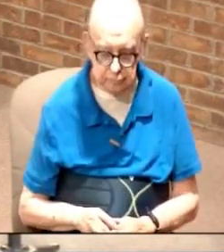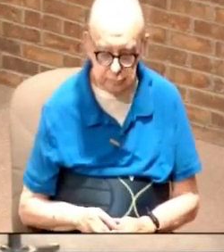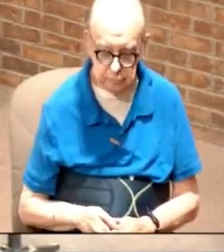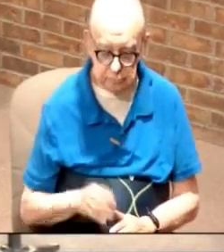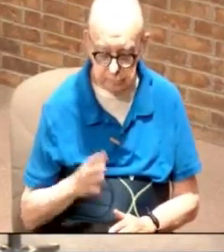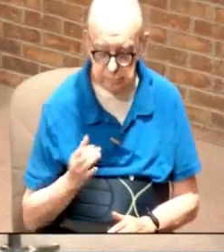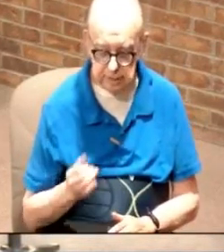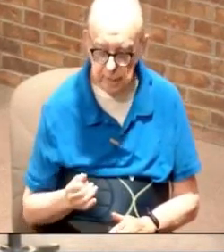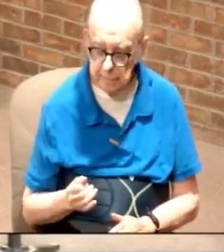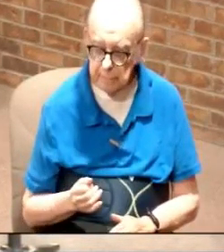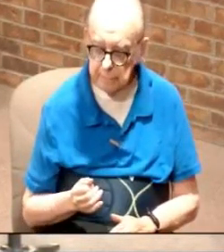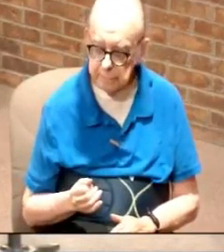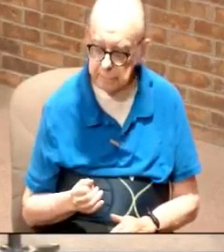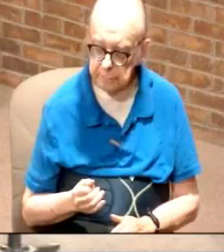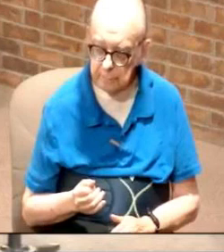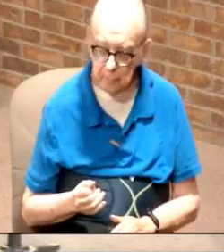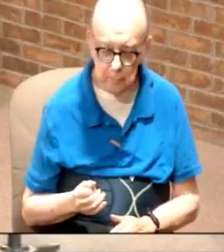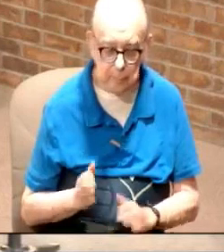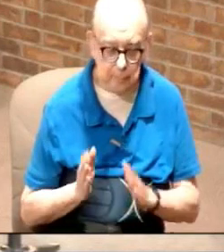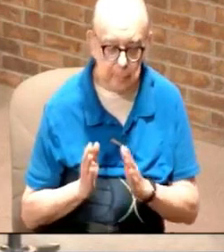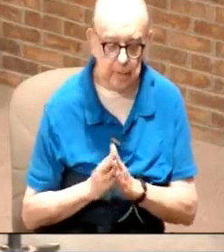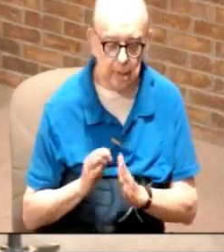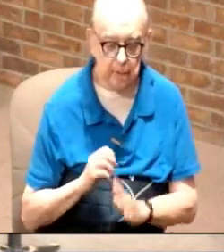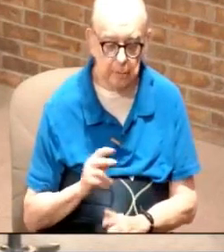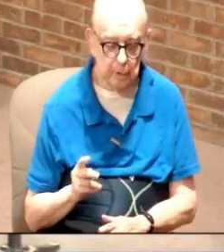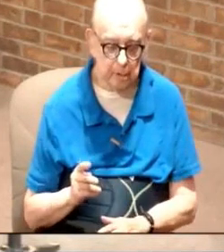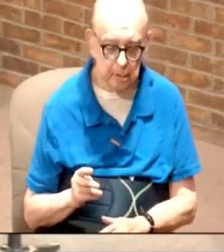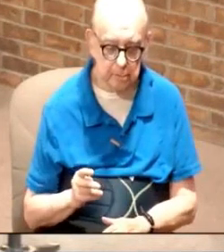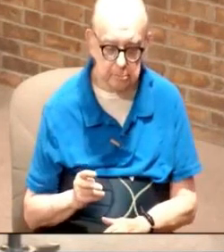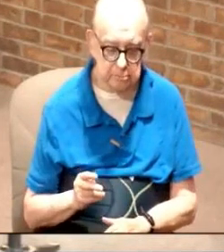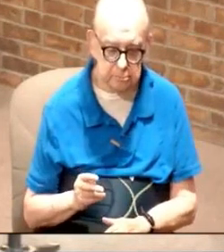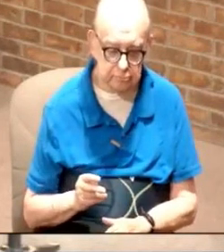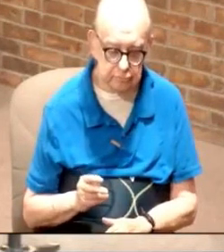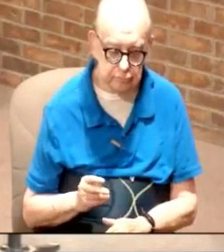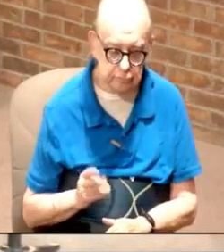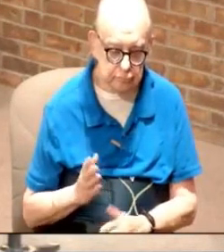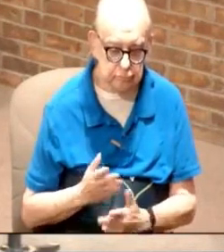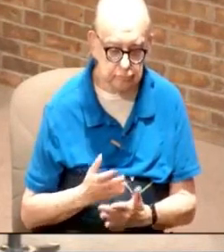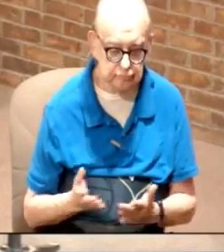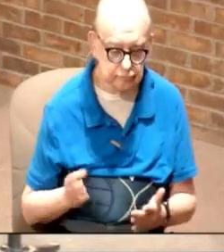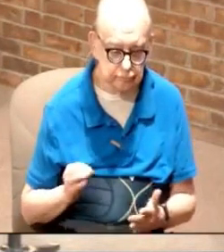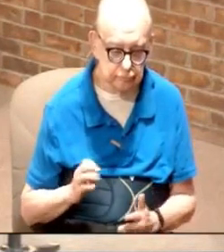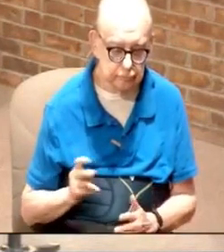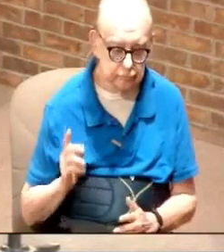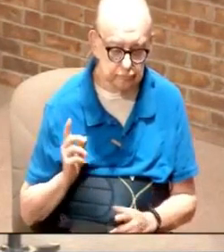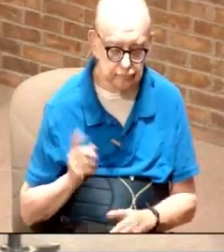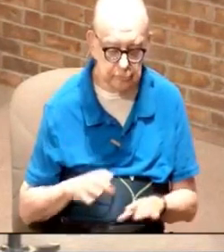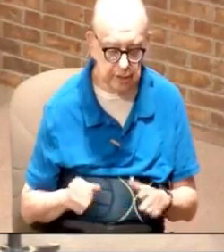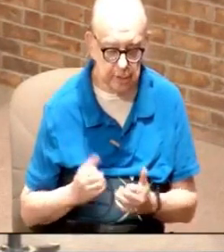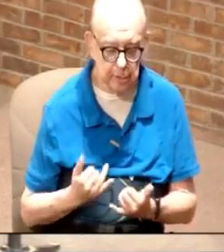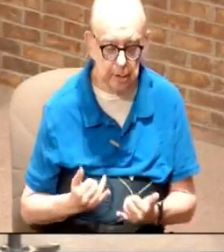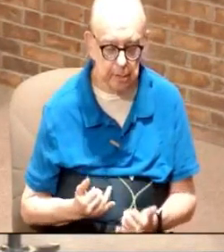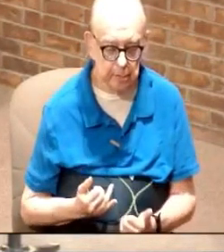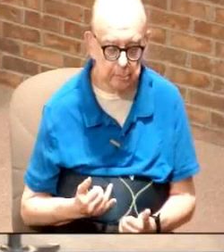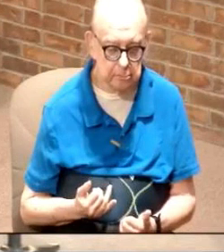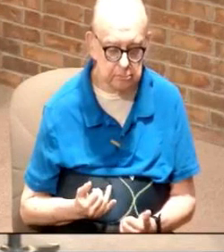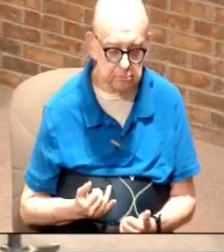okay ask Mark there's a lot of things that Mark cannot do right now